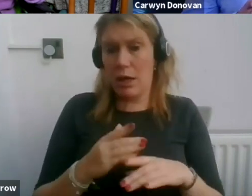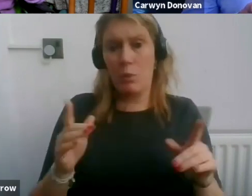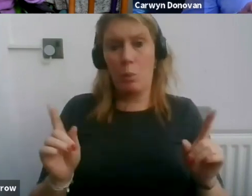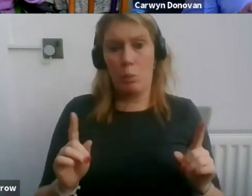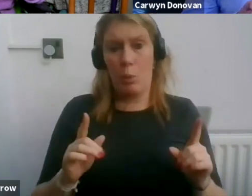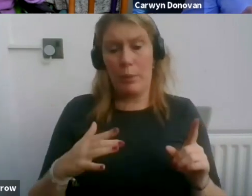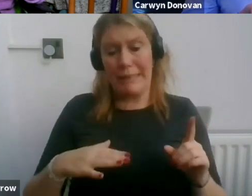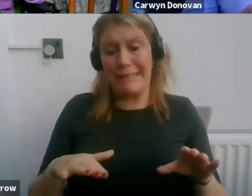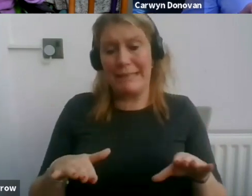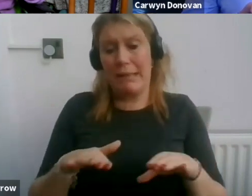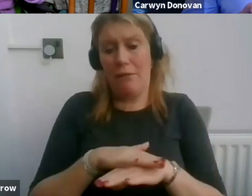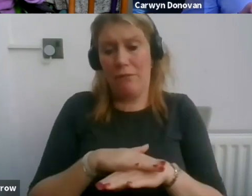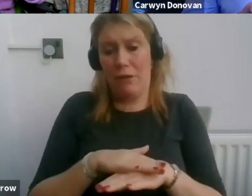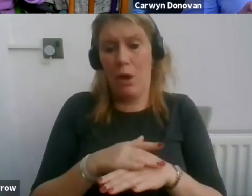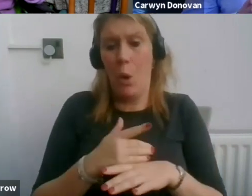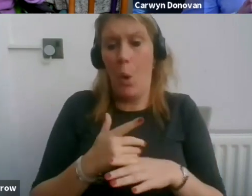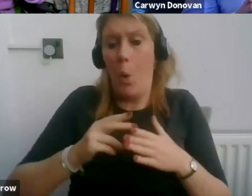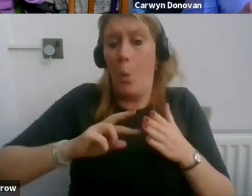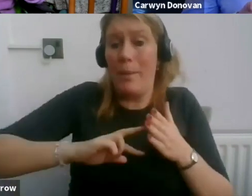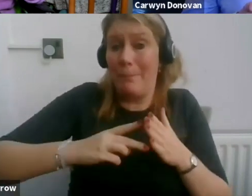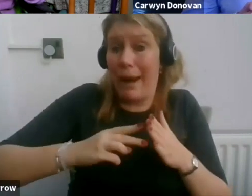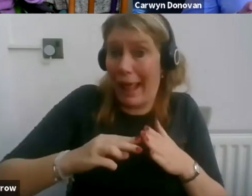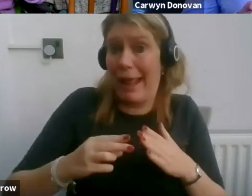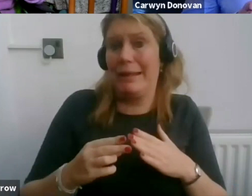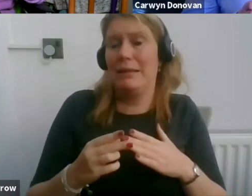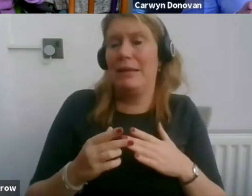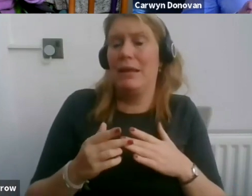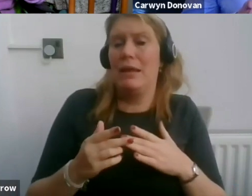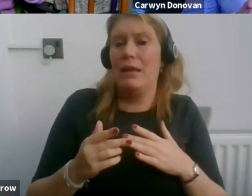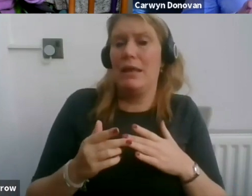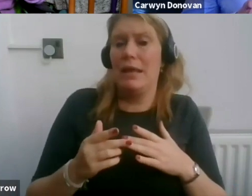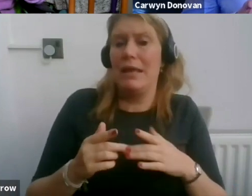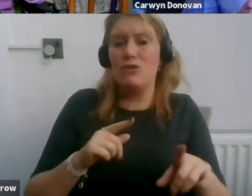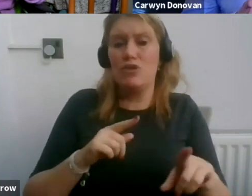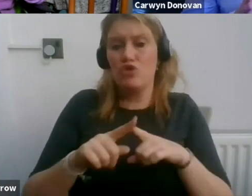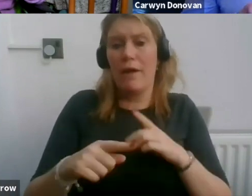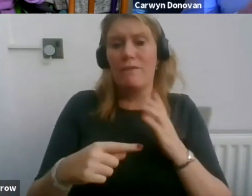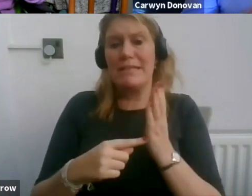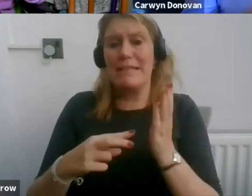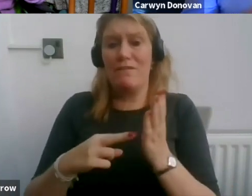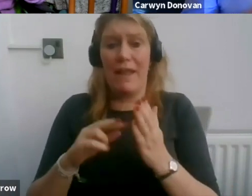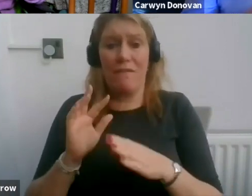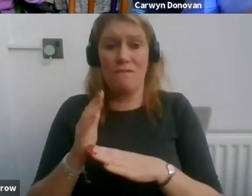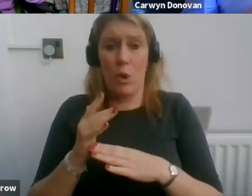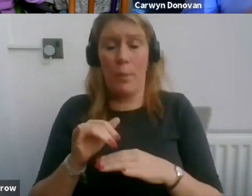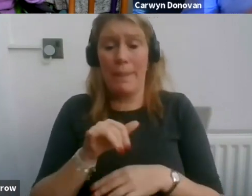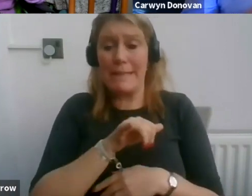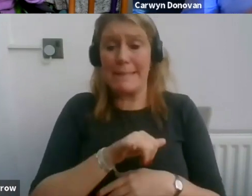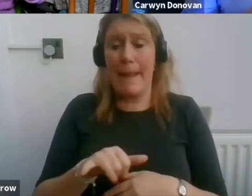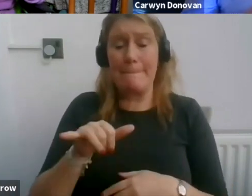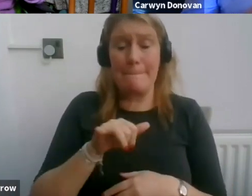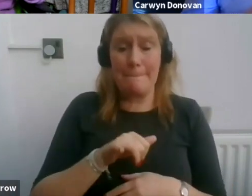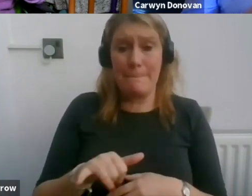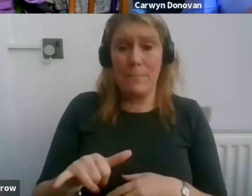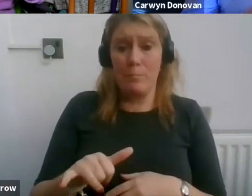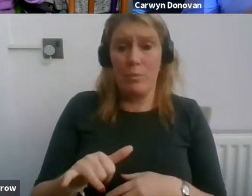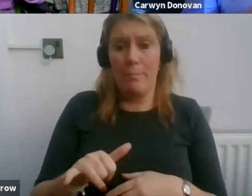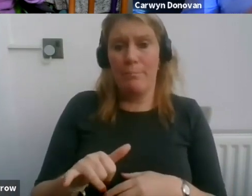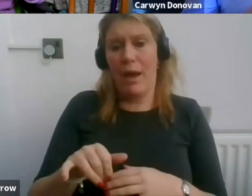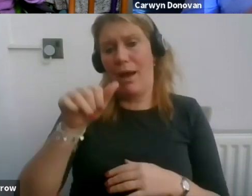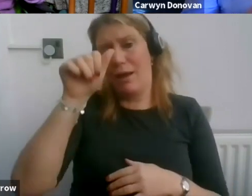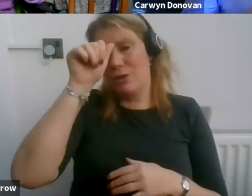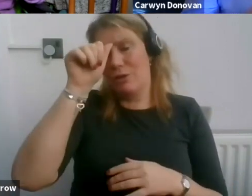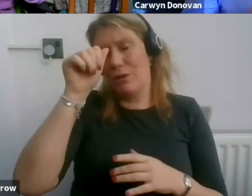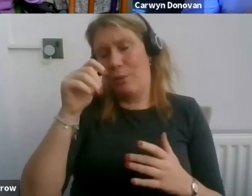and what we had planned to do was to roll that into film and TV but I'm sure you'll excuse us, we have been a bit